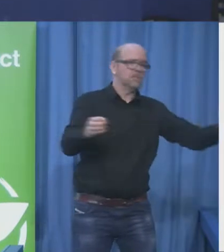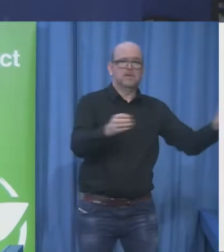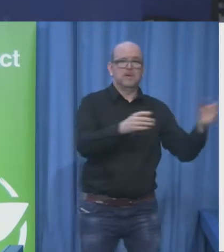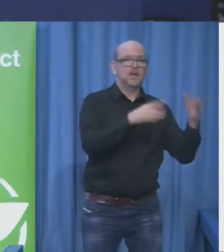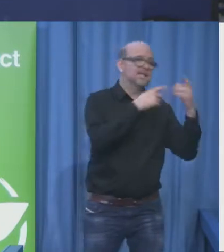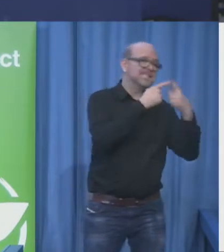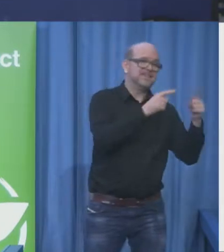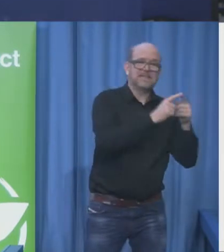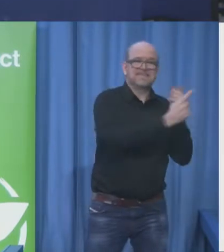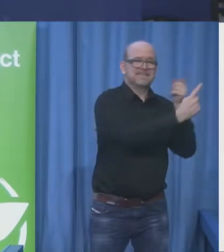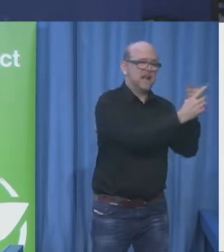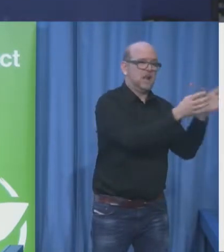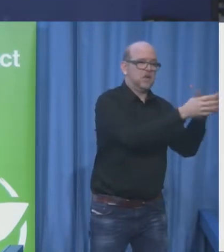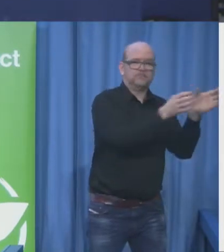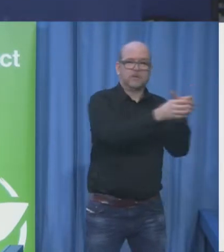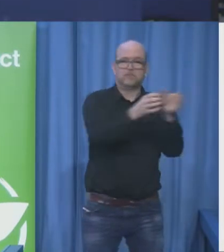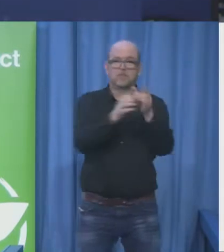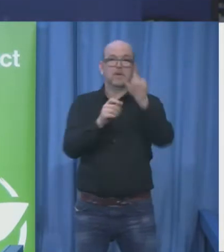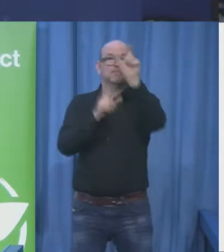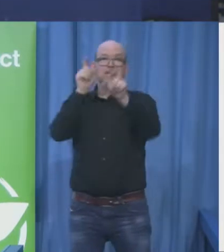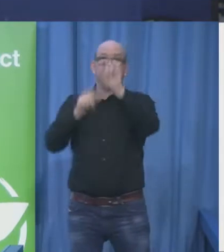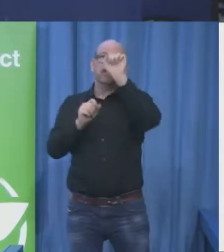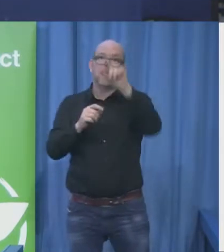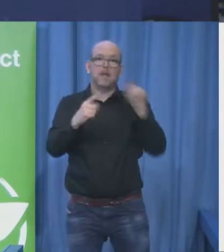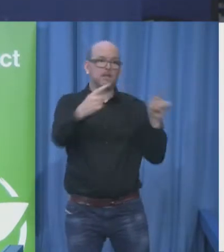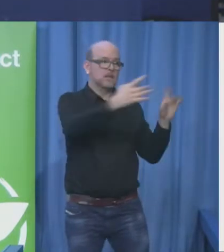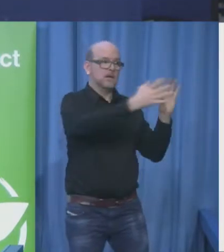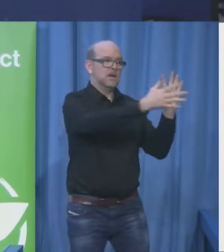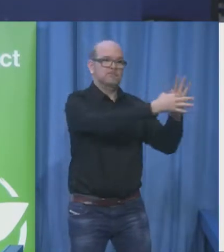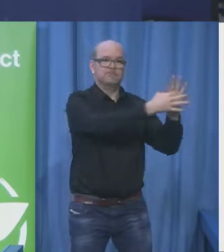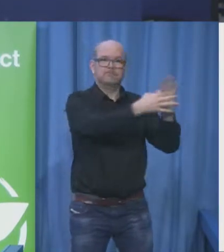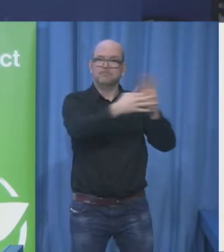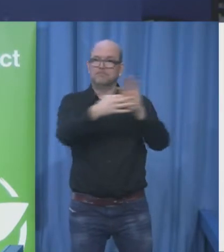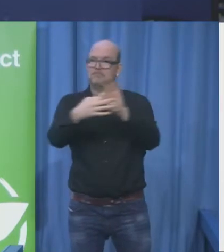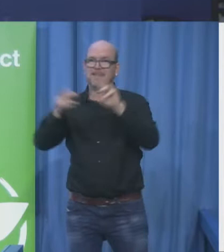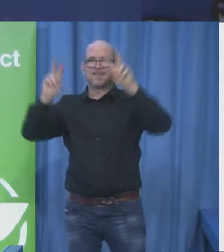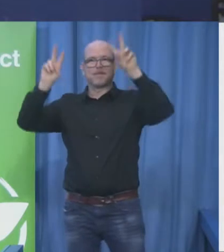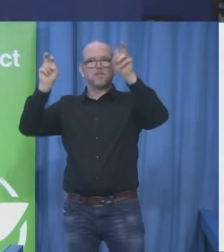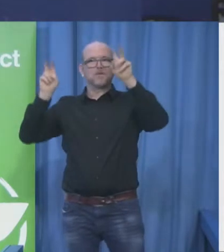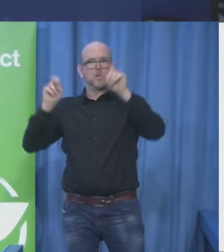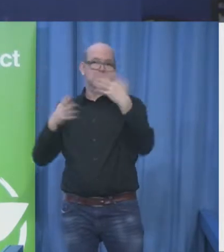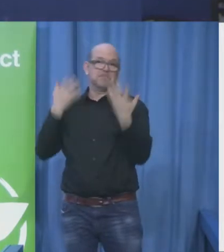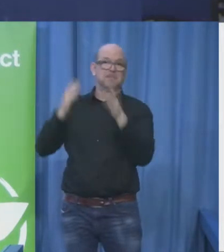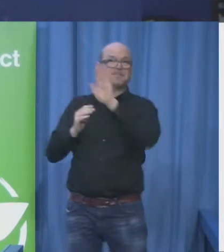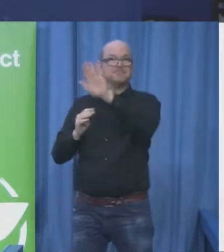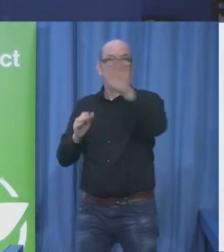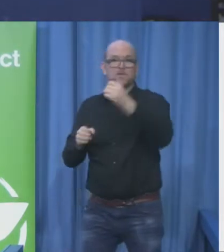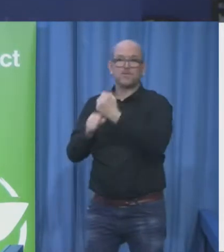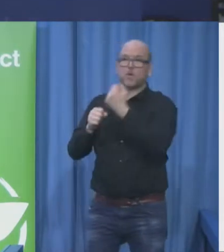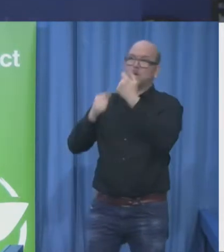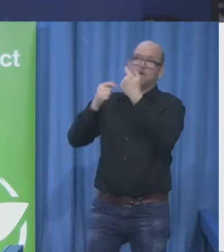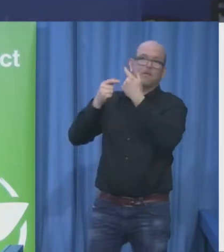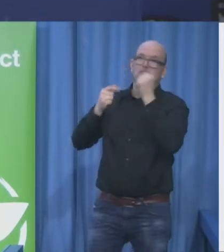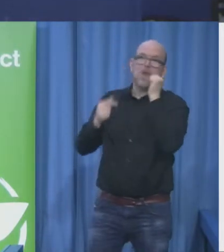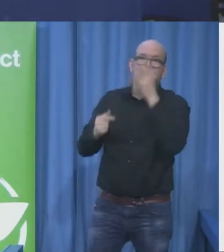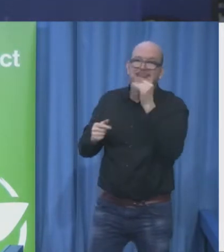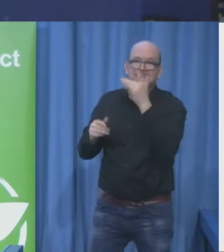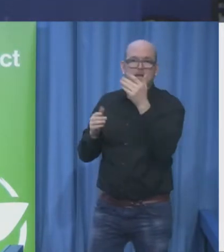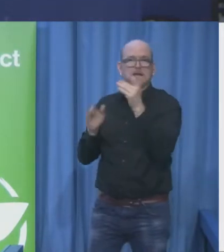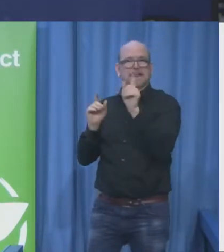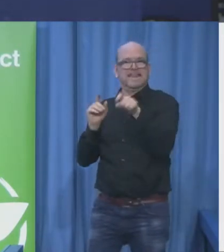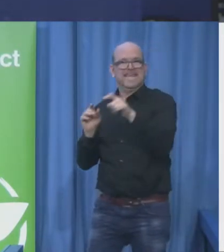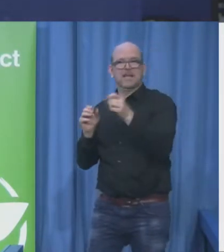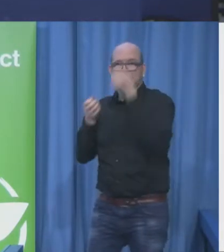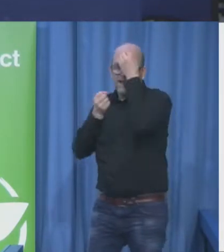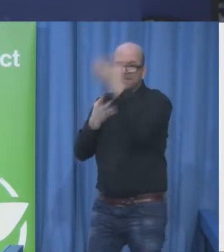they built it and people will come, right? So, what can we do to help? We can showcase Channel 4, we can showcase